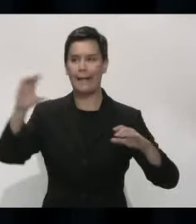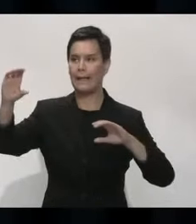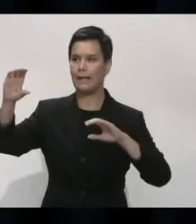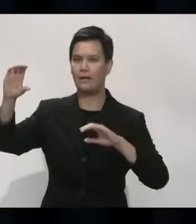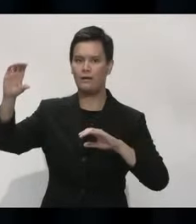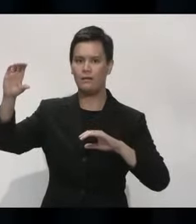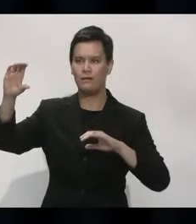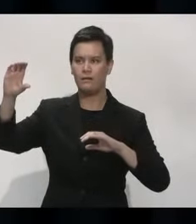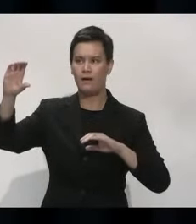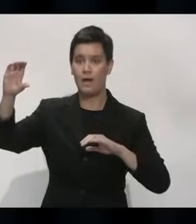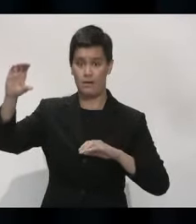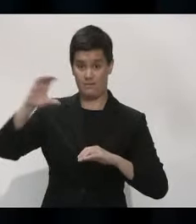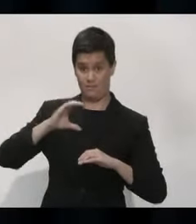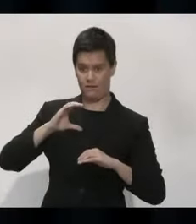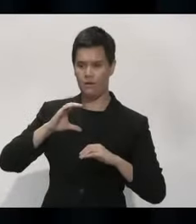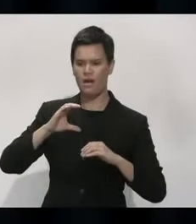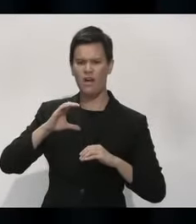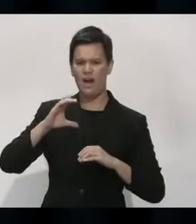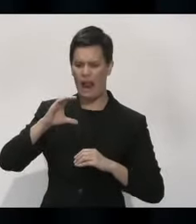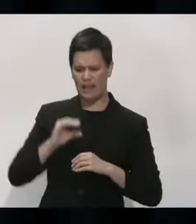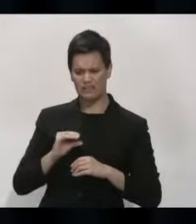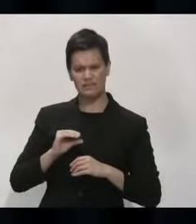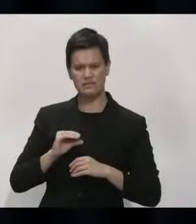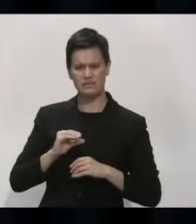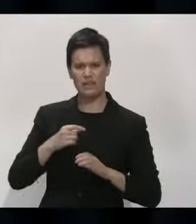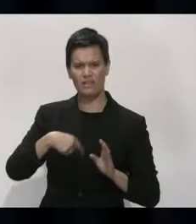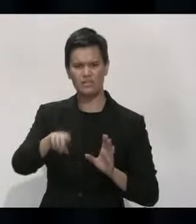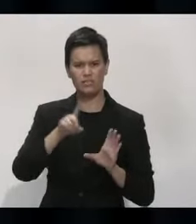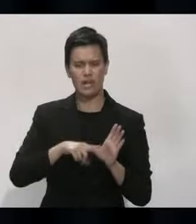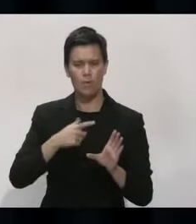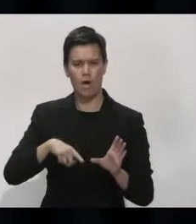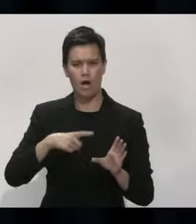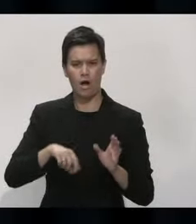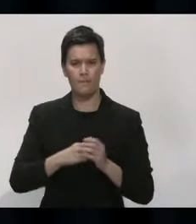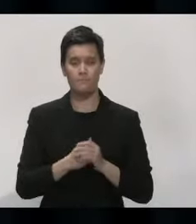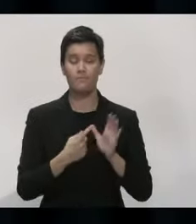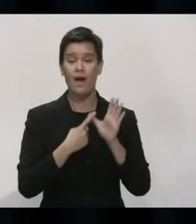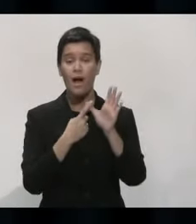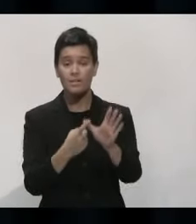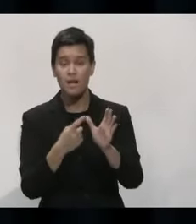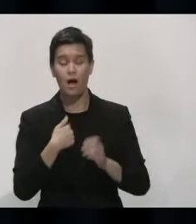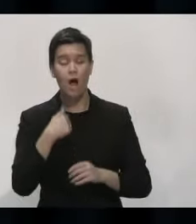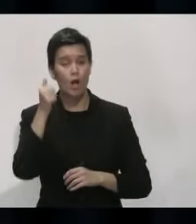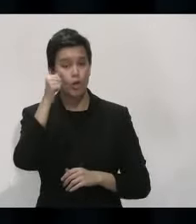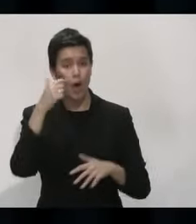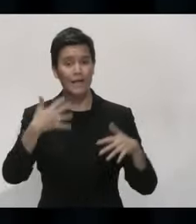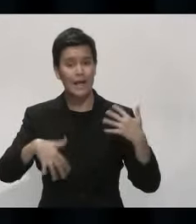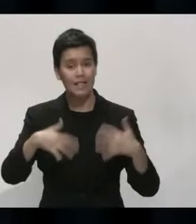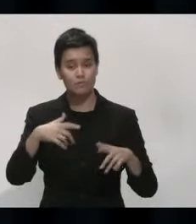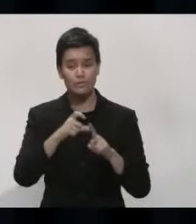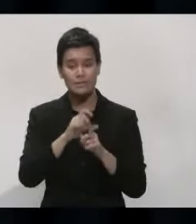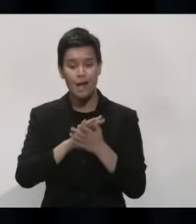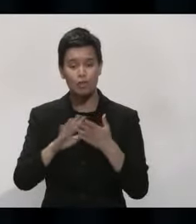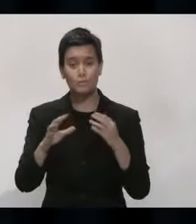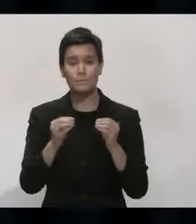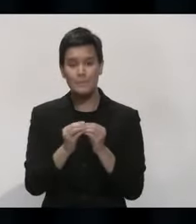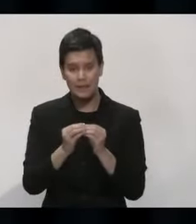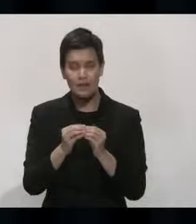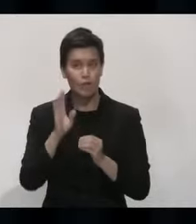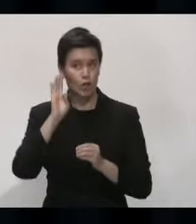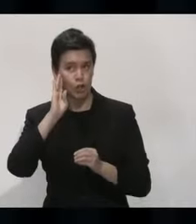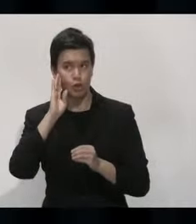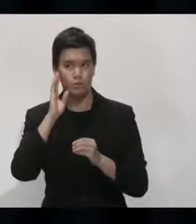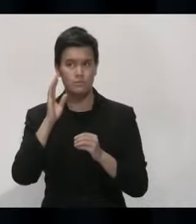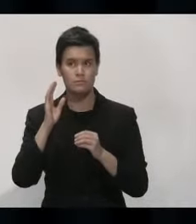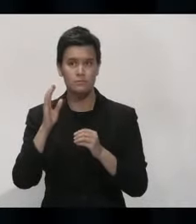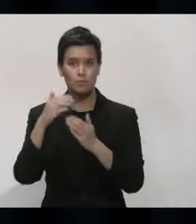that decline? Look, I know that there are a number of claims about Canterbury have been made in recent days. I haven't had a